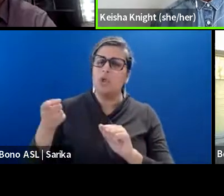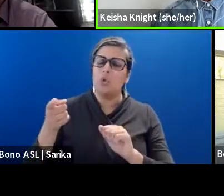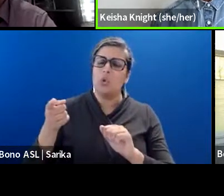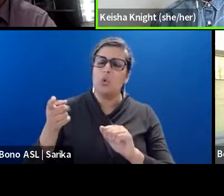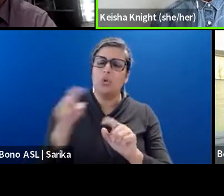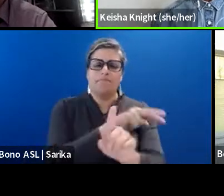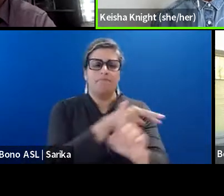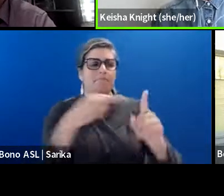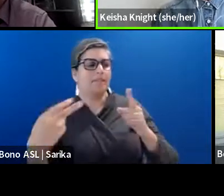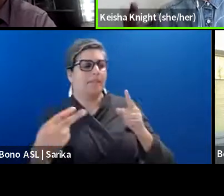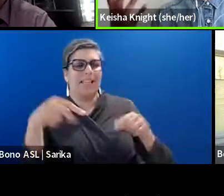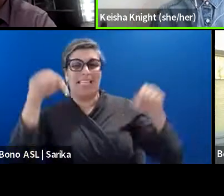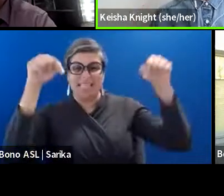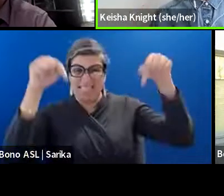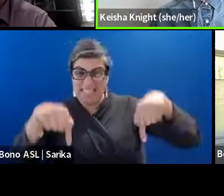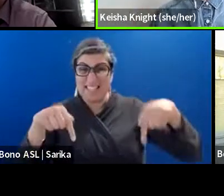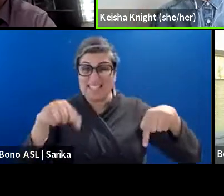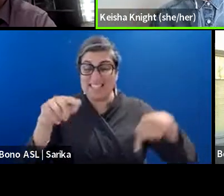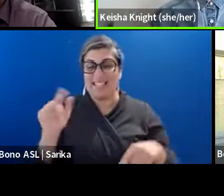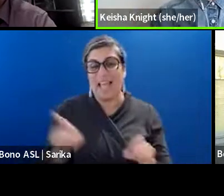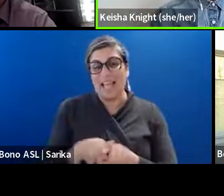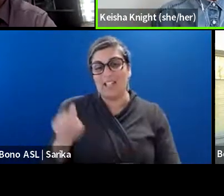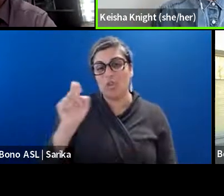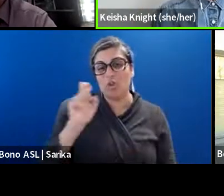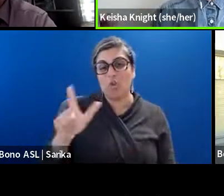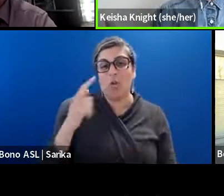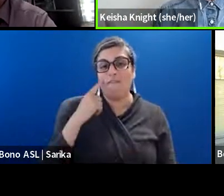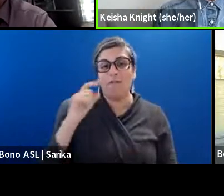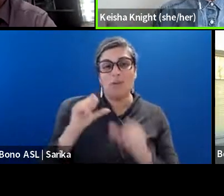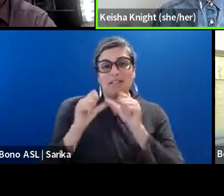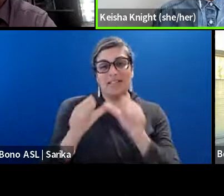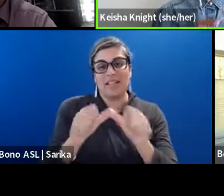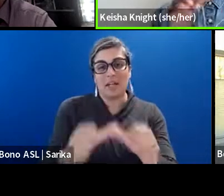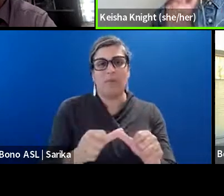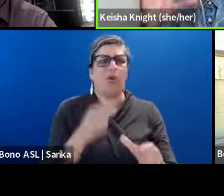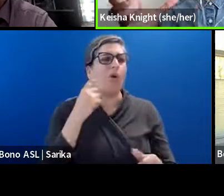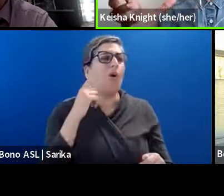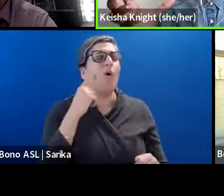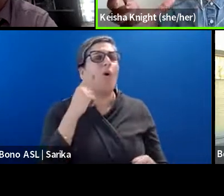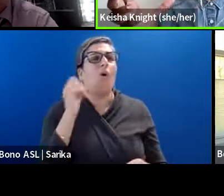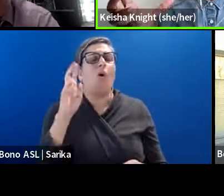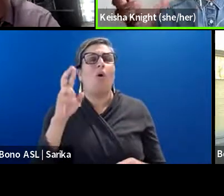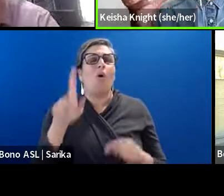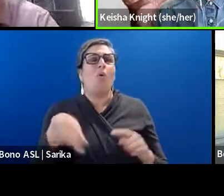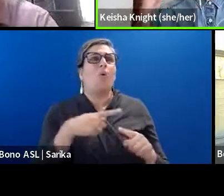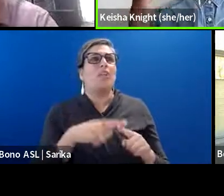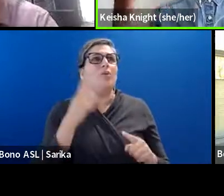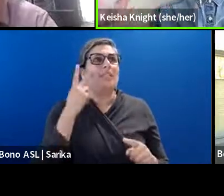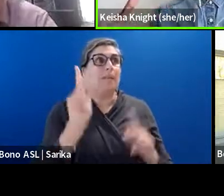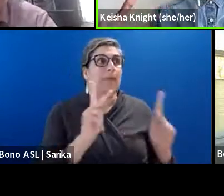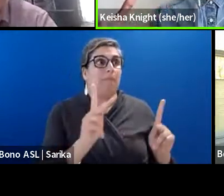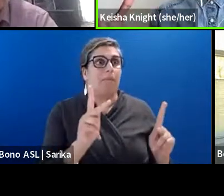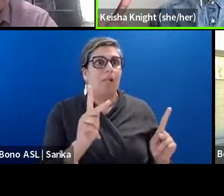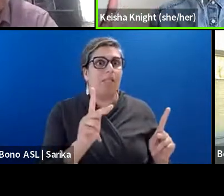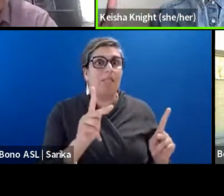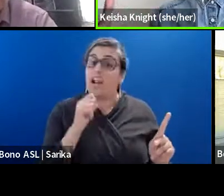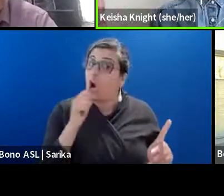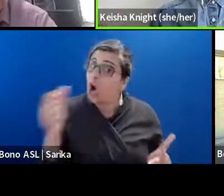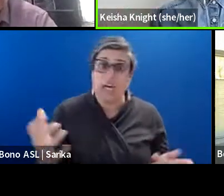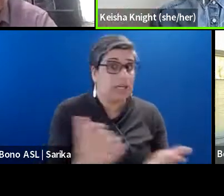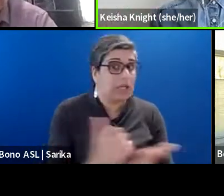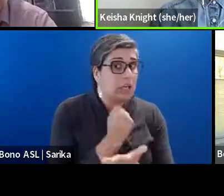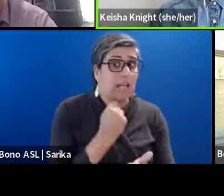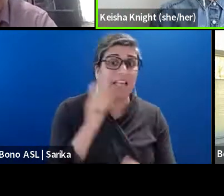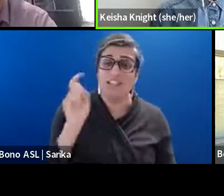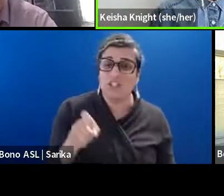sustainability and, or maybe when you've seen people not use it when they should, I'm not sure what the best way of kind of driving that point home